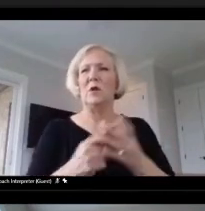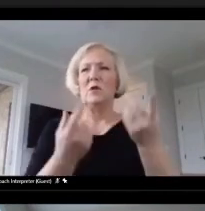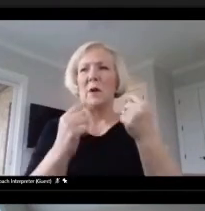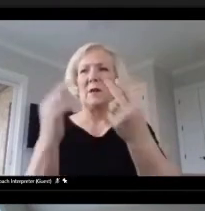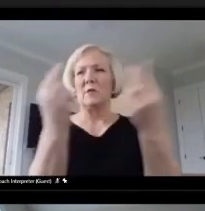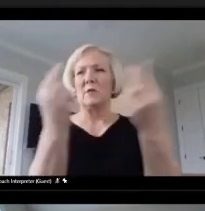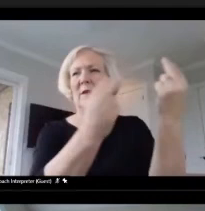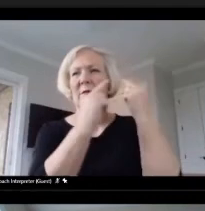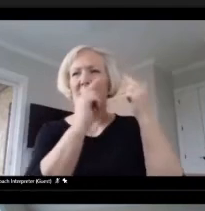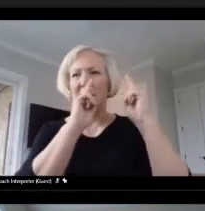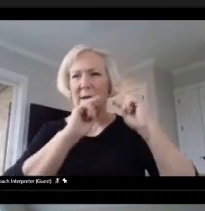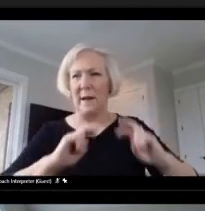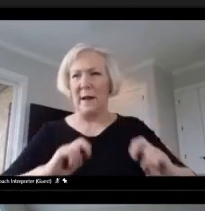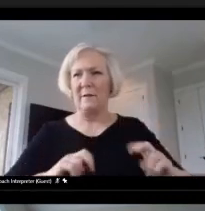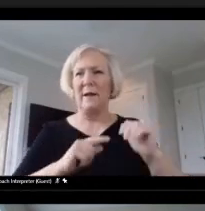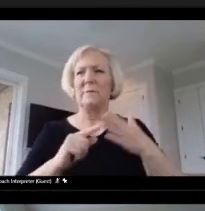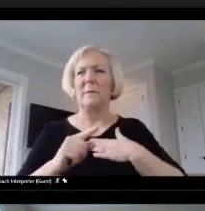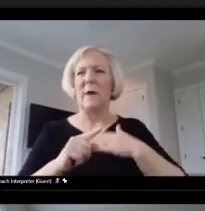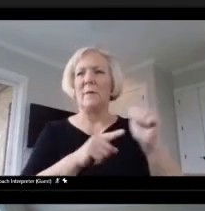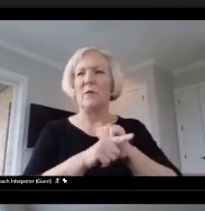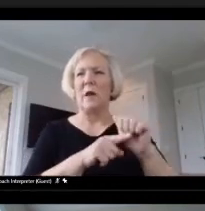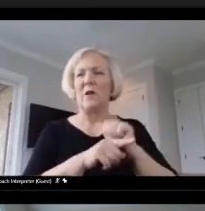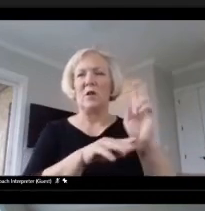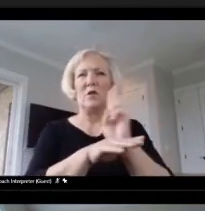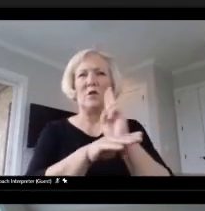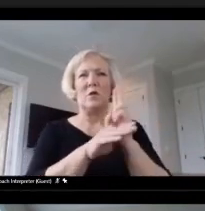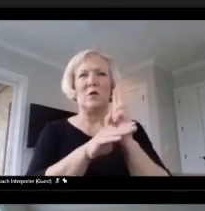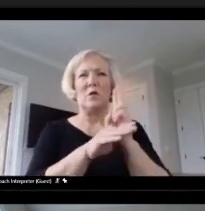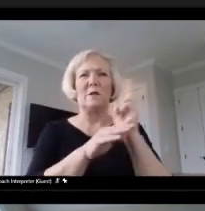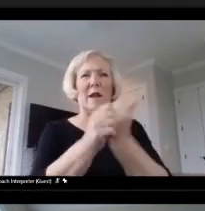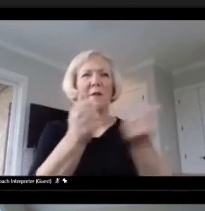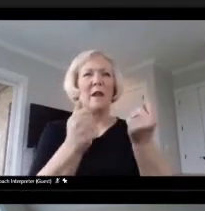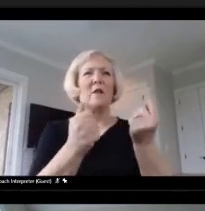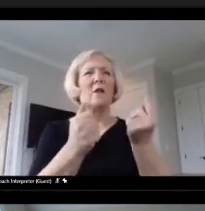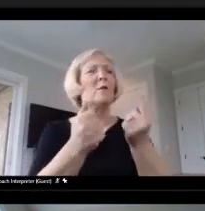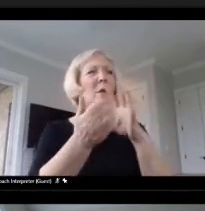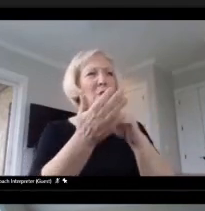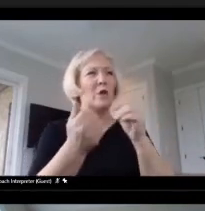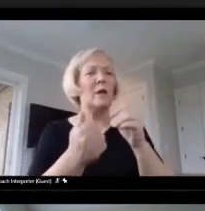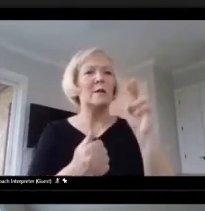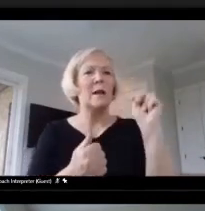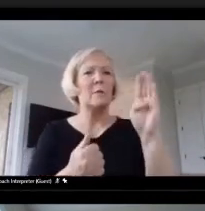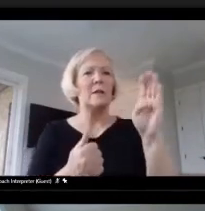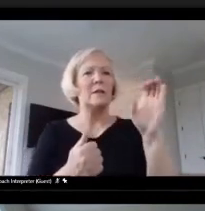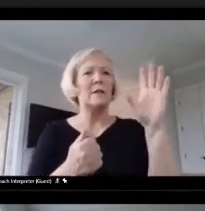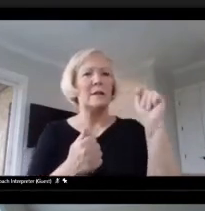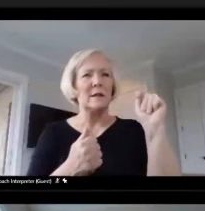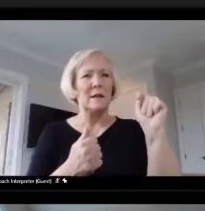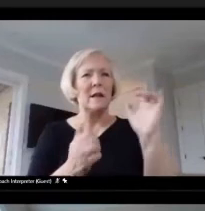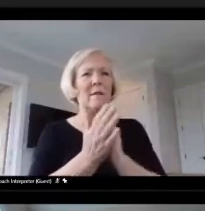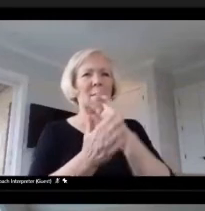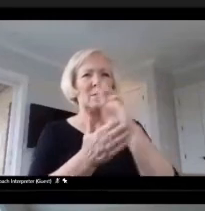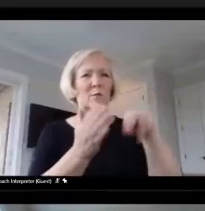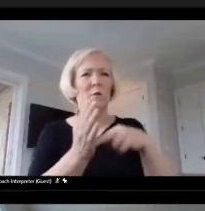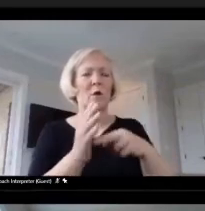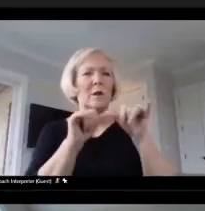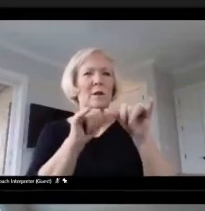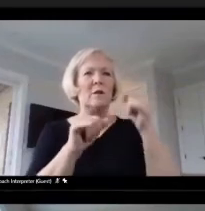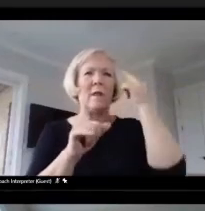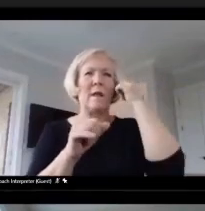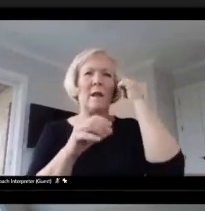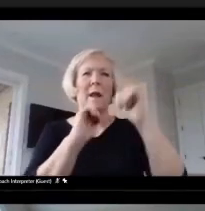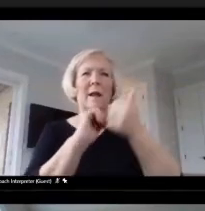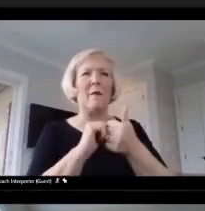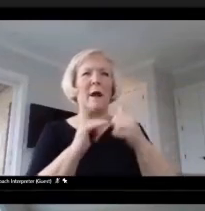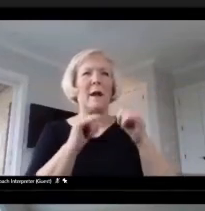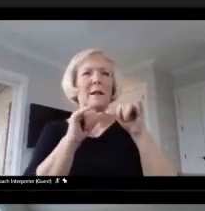analyze my practice using all of the muscle that we've learned as national board certified teachers in this role to keep thinking about how I need to continue